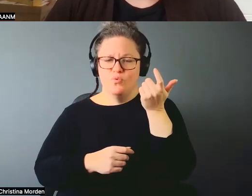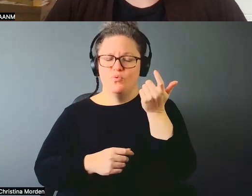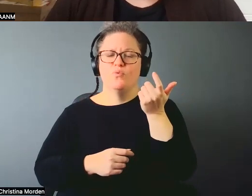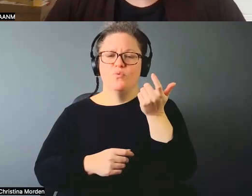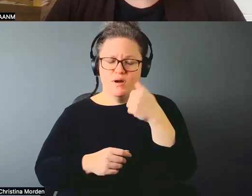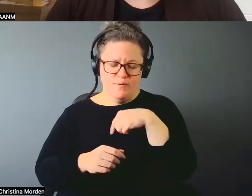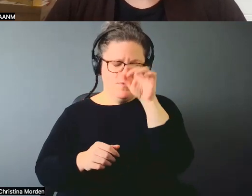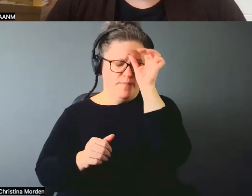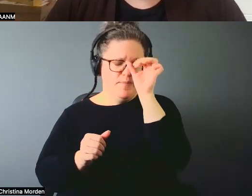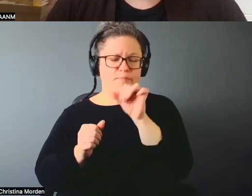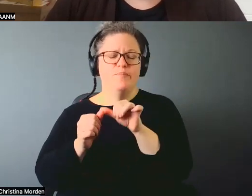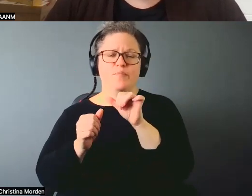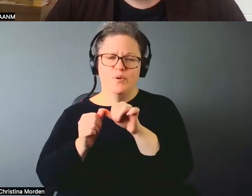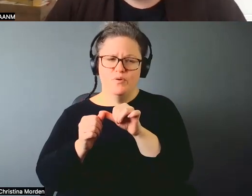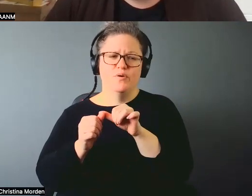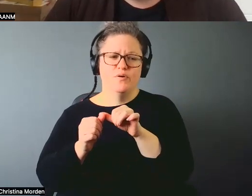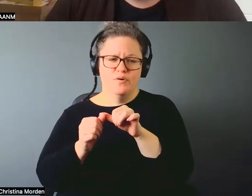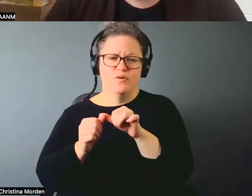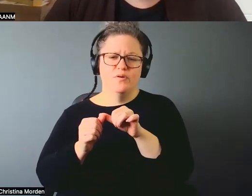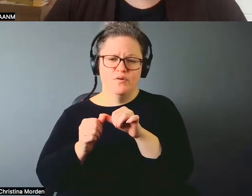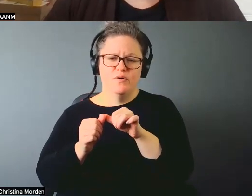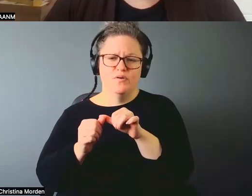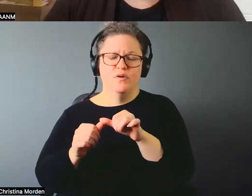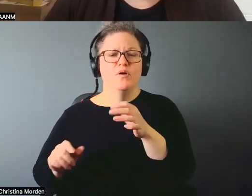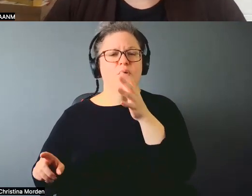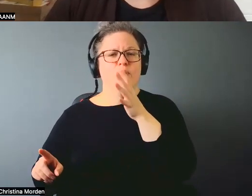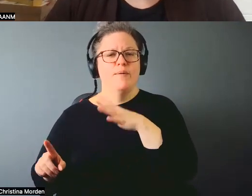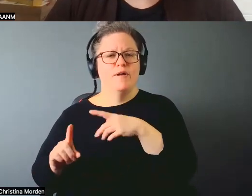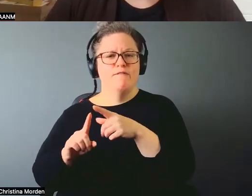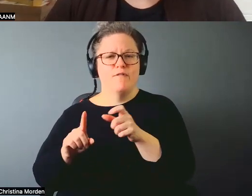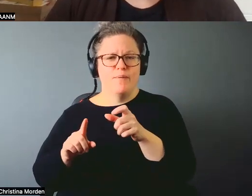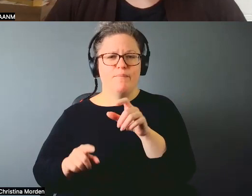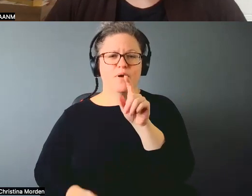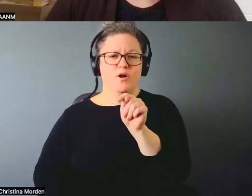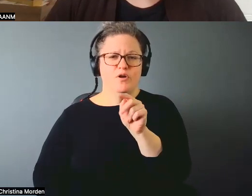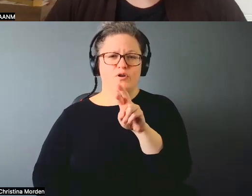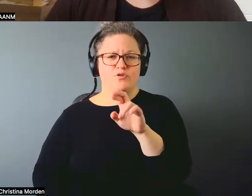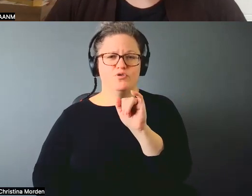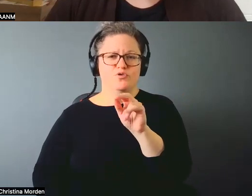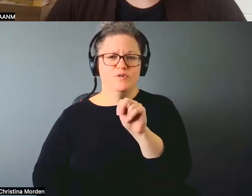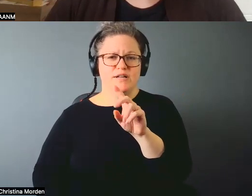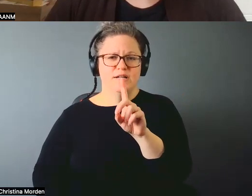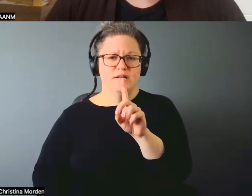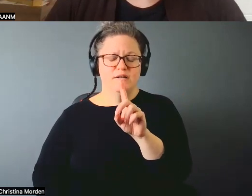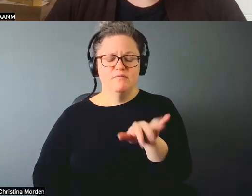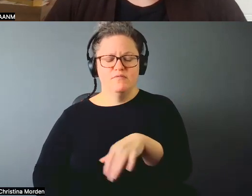know, I remember once when we had, we had women from Trinidad that were circling with us and,